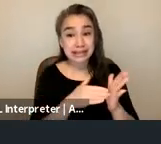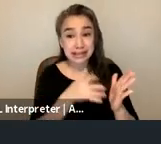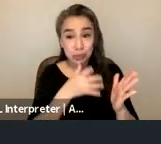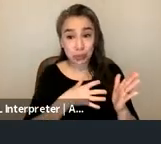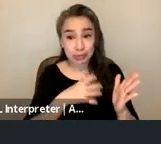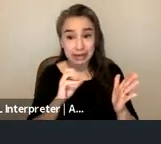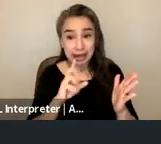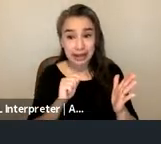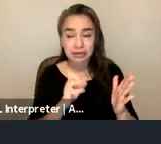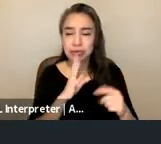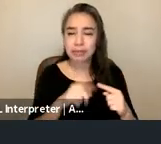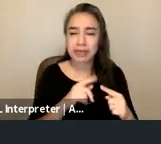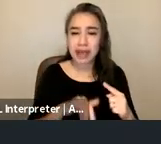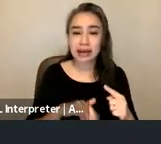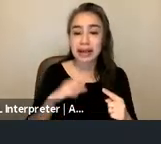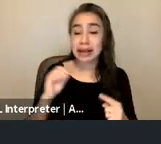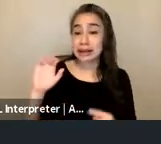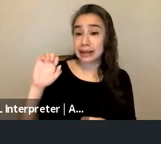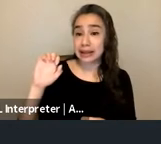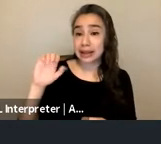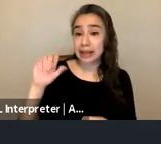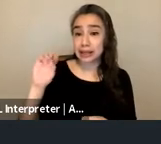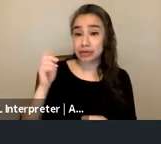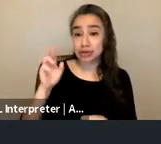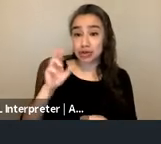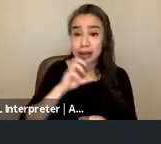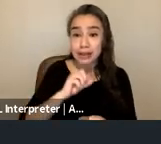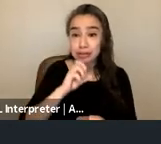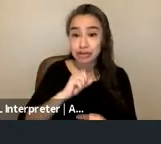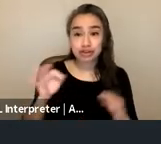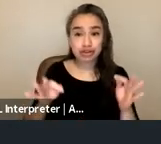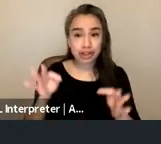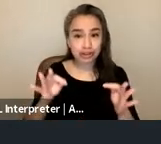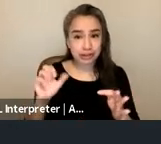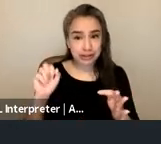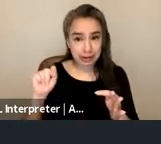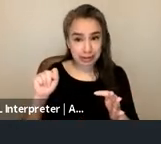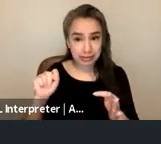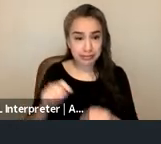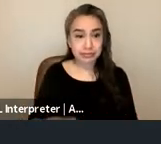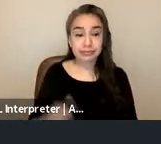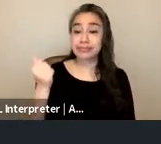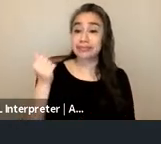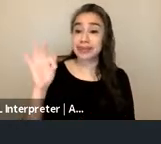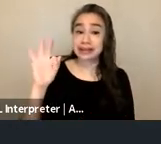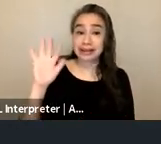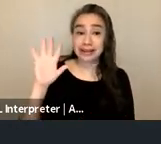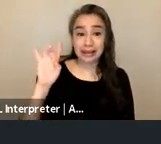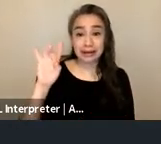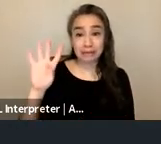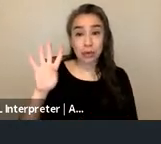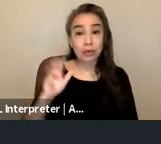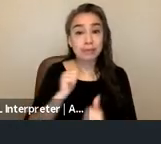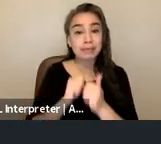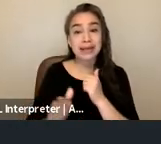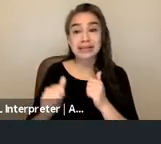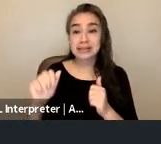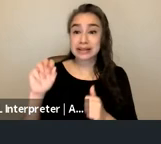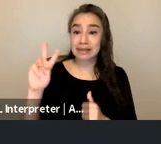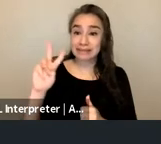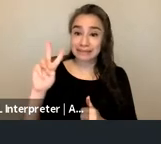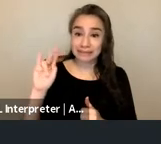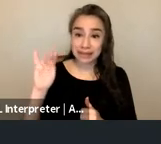justice act um in 1984 also congress passed um the victims of crime act which was created to